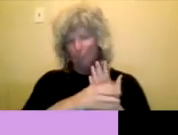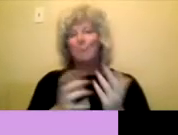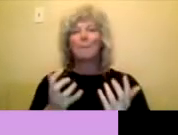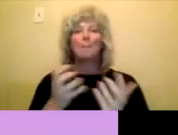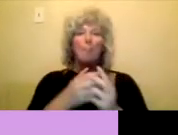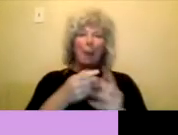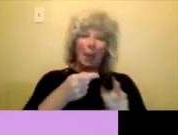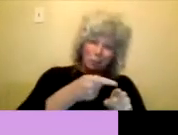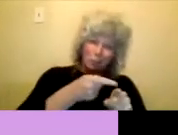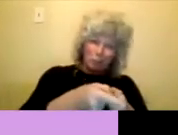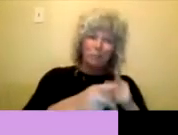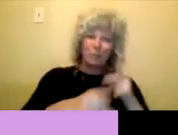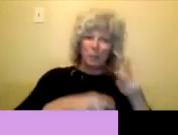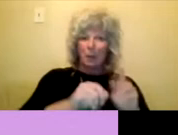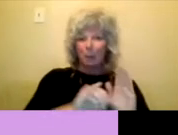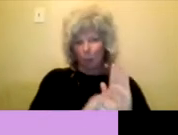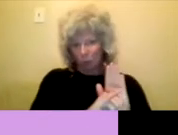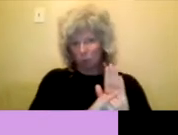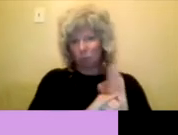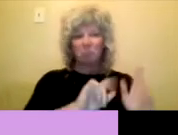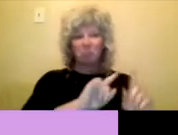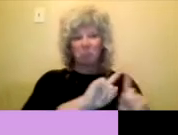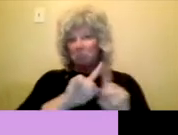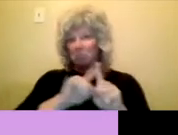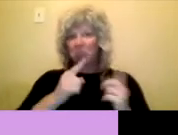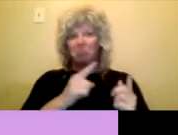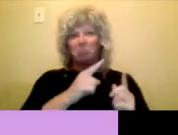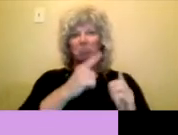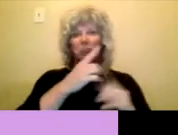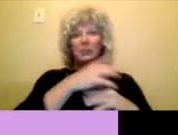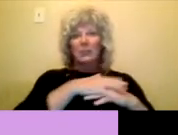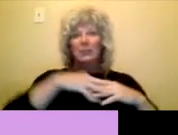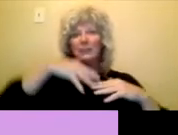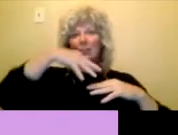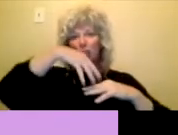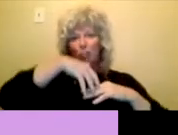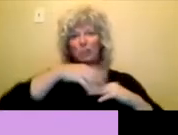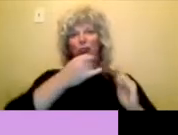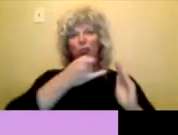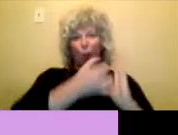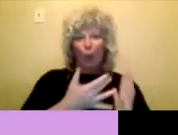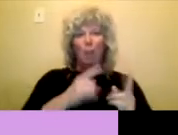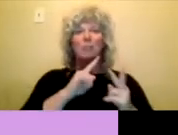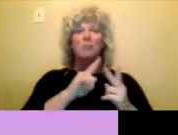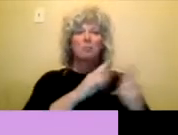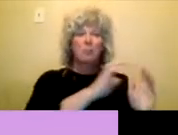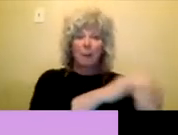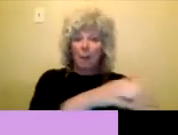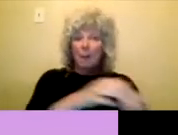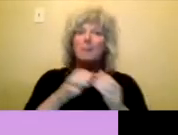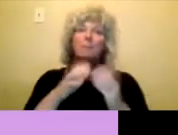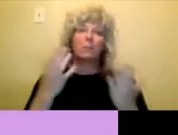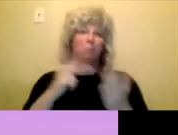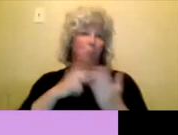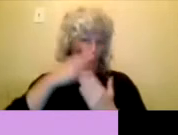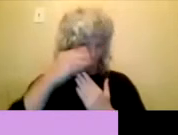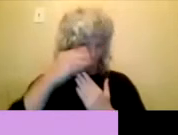artists, collectives and organizations. For the purpose of this program, Indigenous